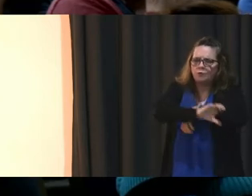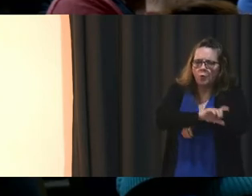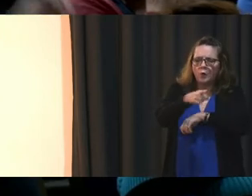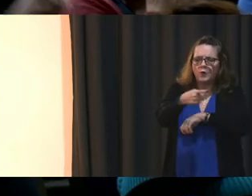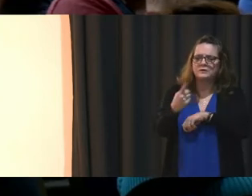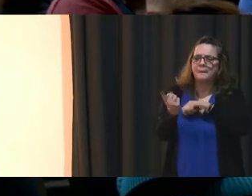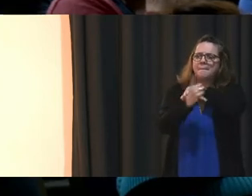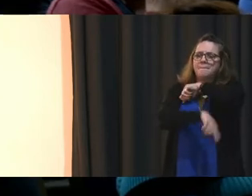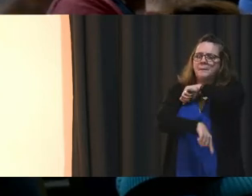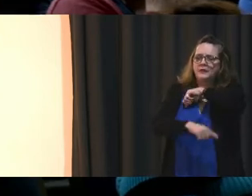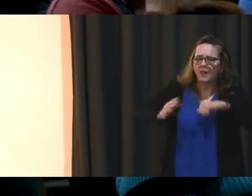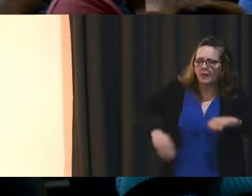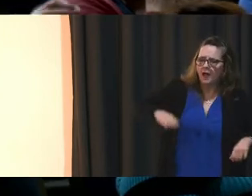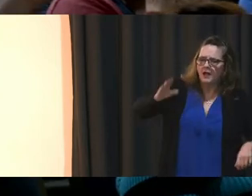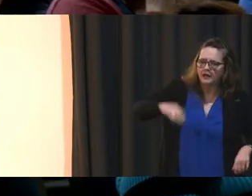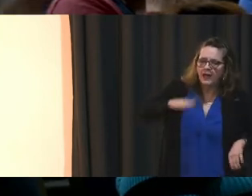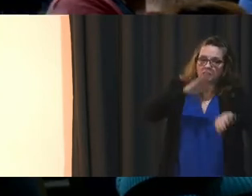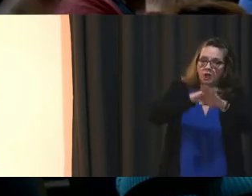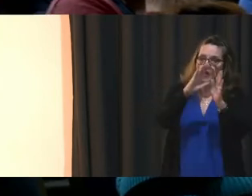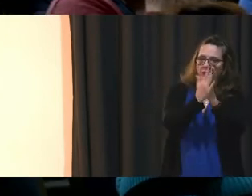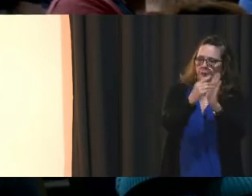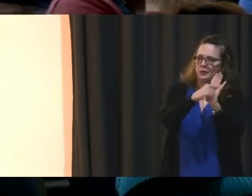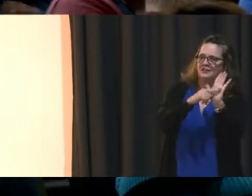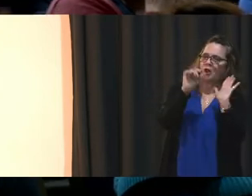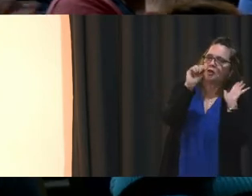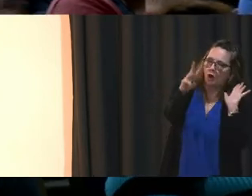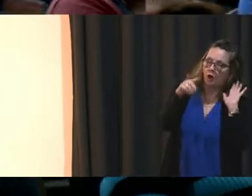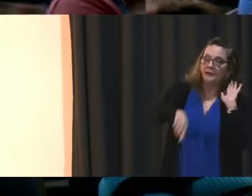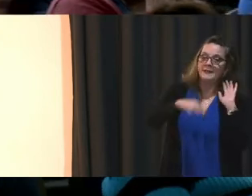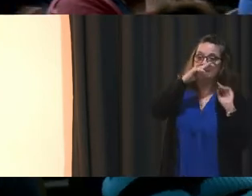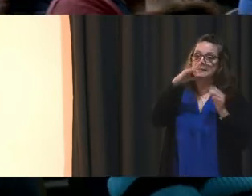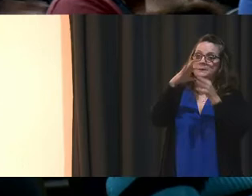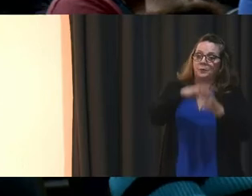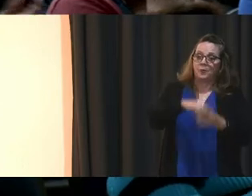laws that are on the books? These kids belong in school.